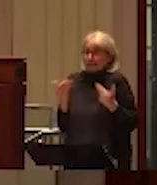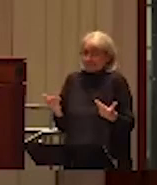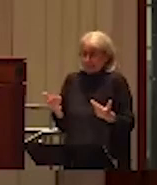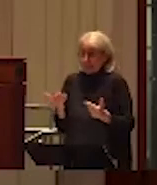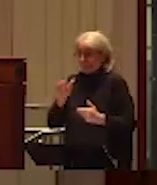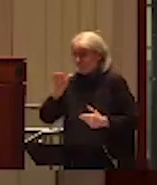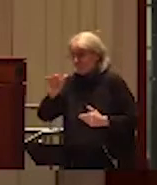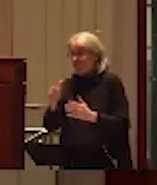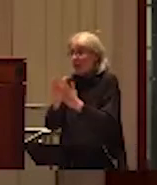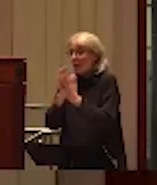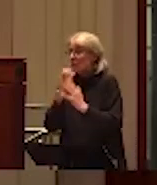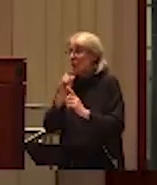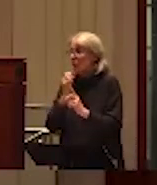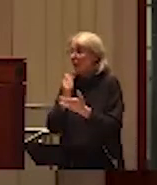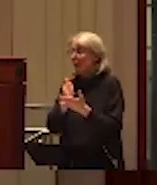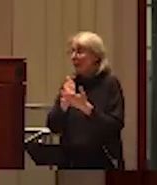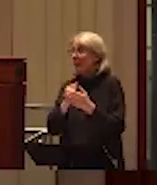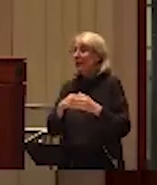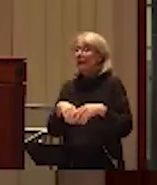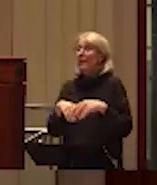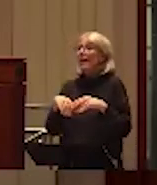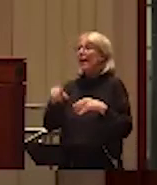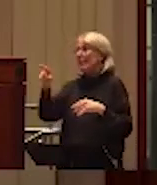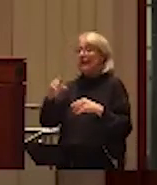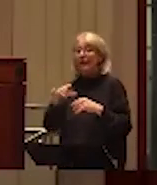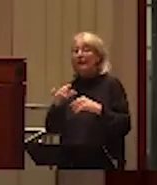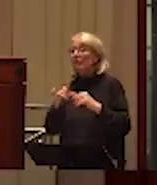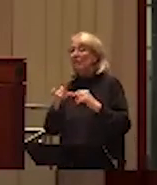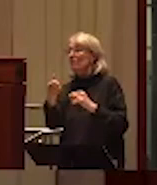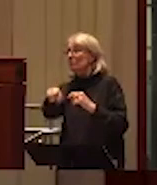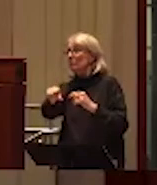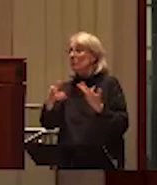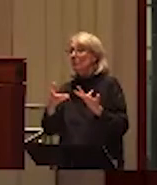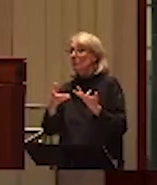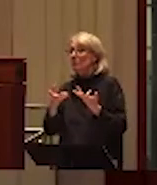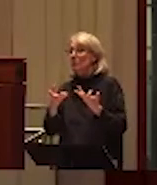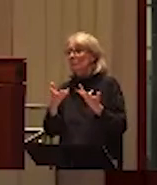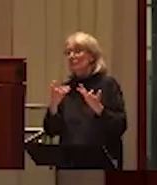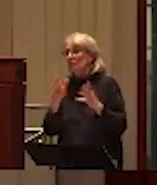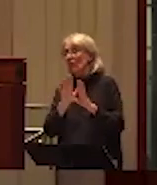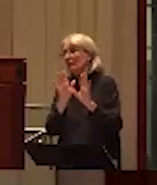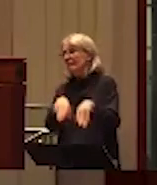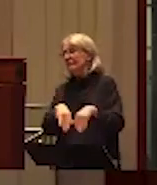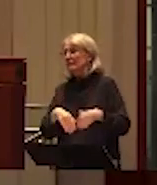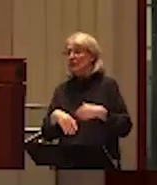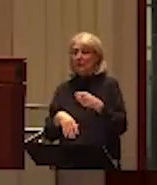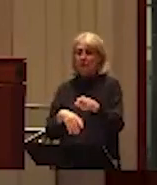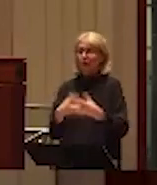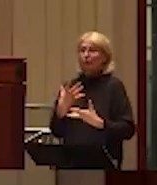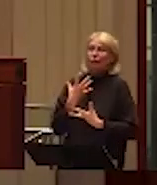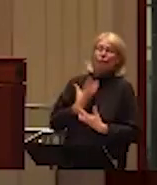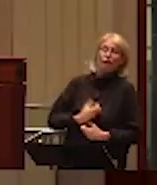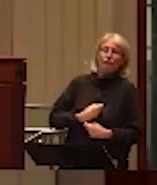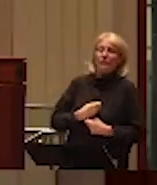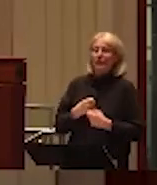for their situation, and then gets rebuffed in some way, that makes it even harder. Then they just like clam up and they, okay,